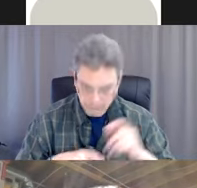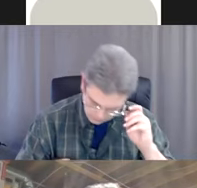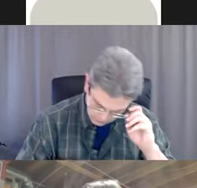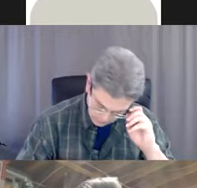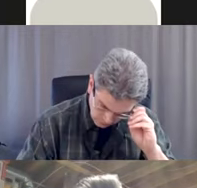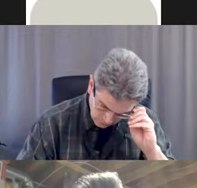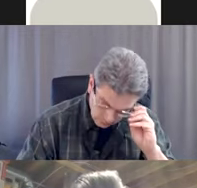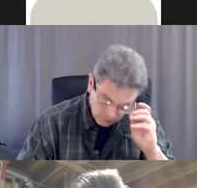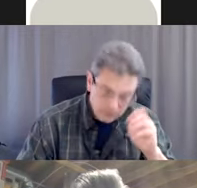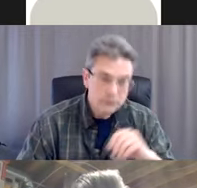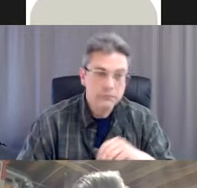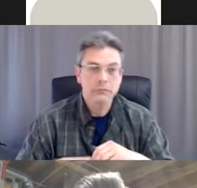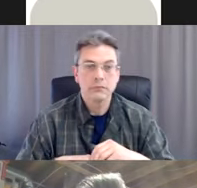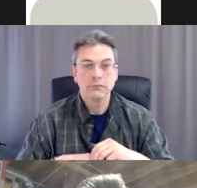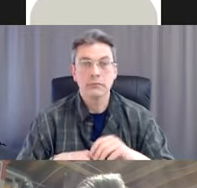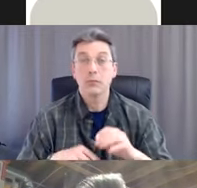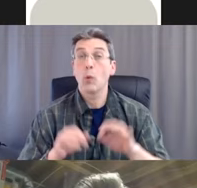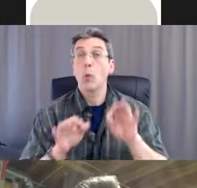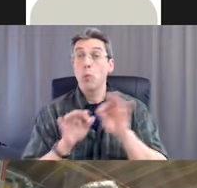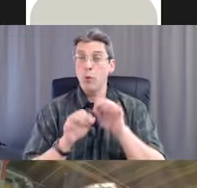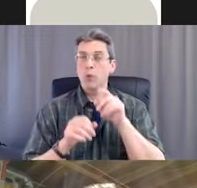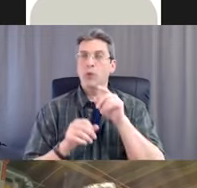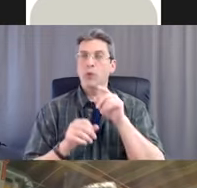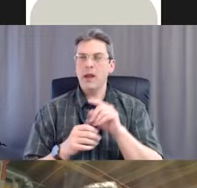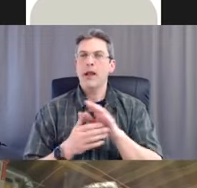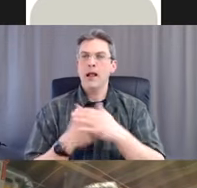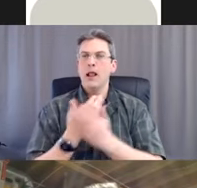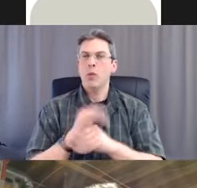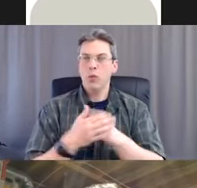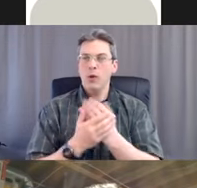Take hand hygiene for 15 seconds.